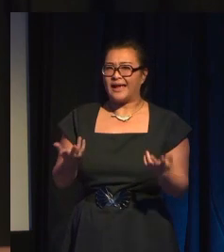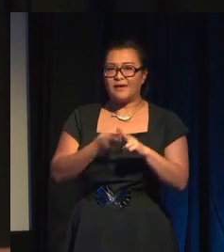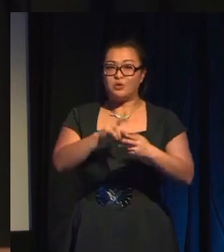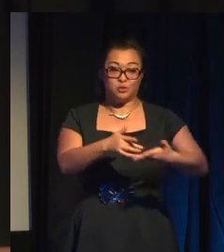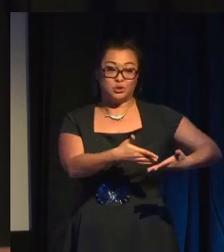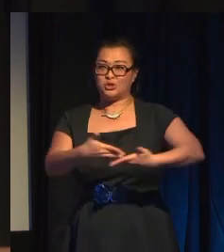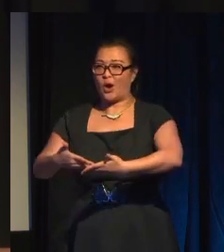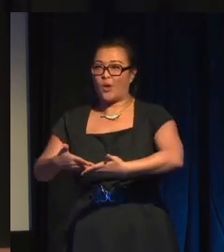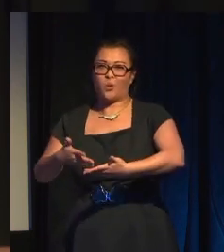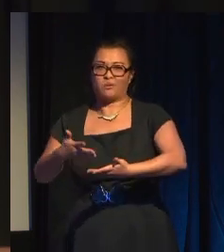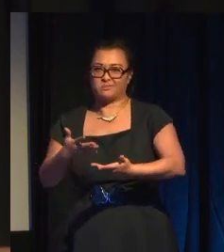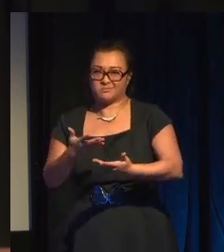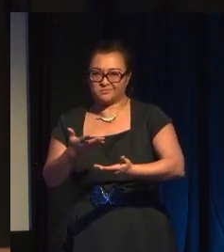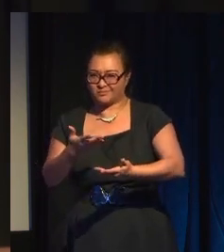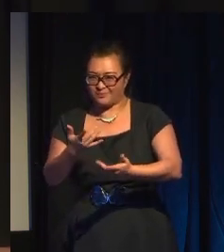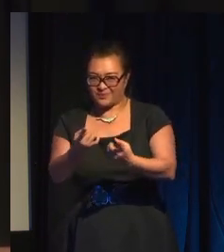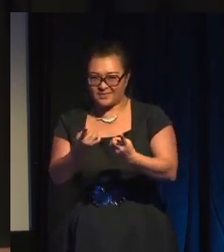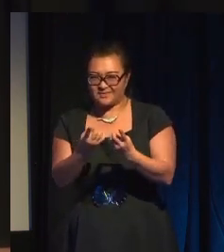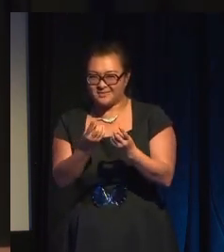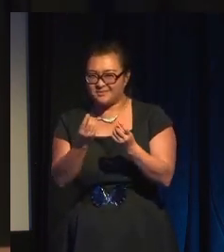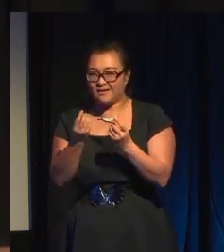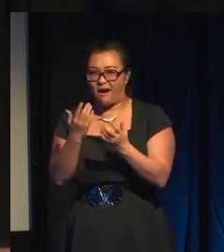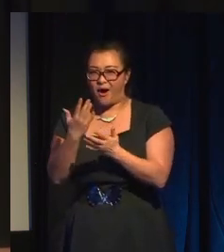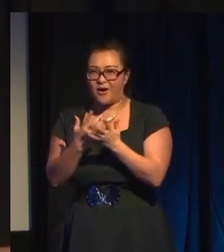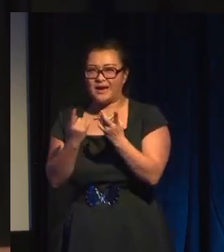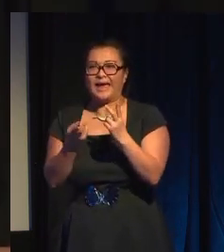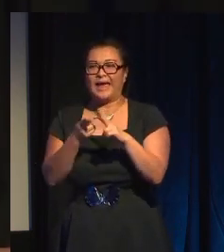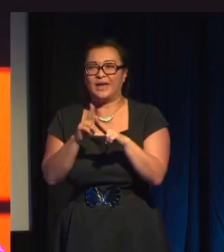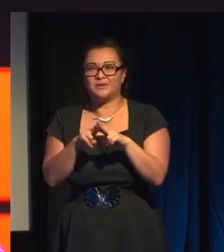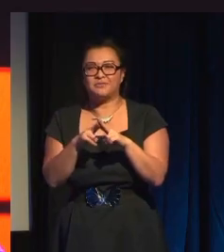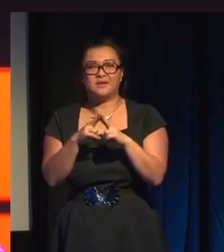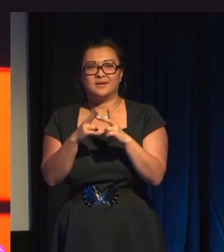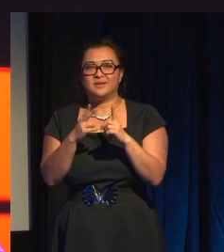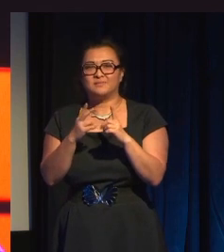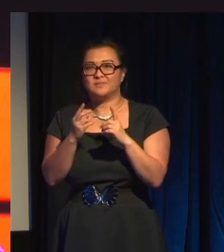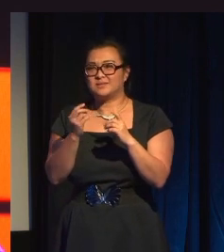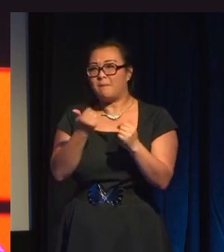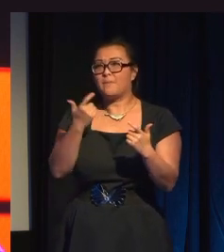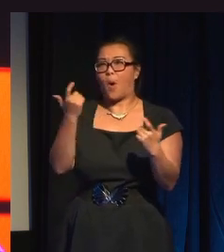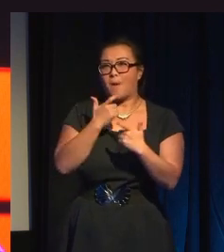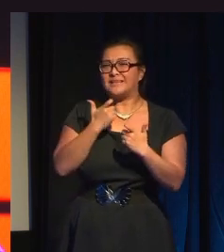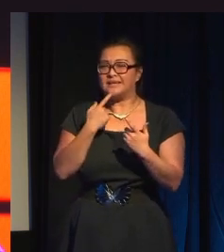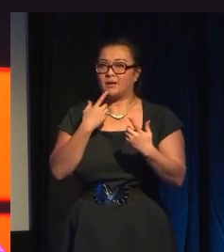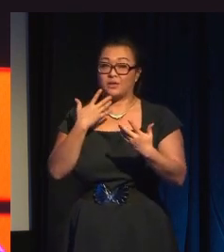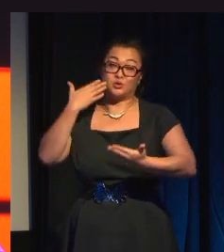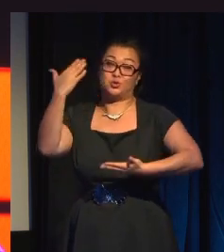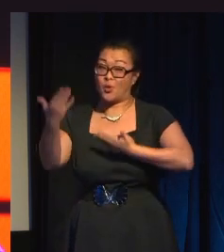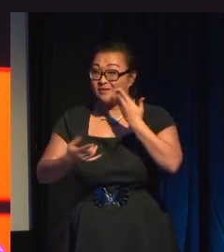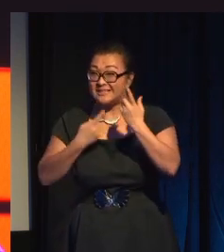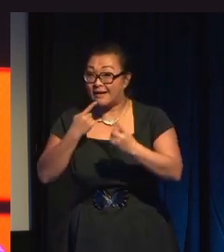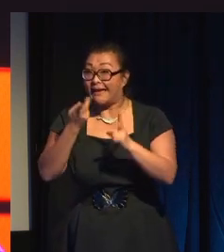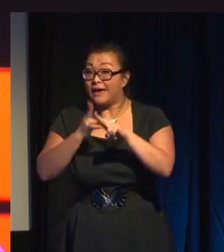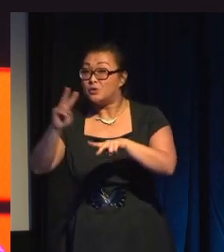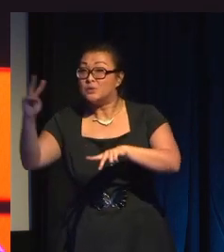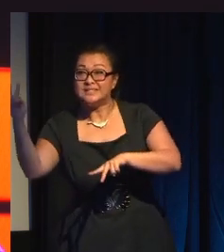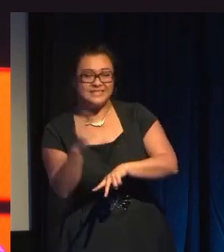of the things that stand-up comics said that happened in their lives, I'm sure they'd be quite boring, but they sort of add... You know, like, the way they talk about them